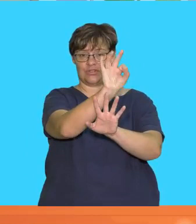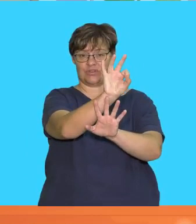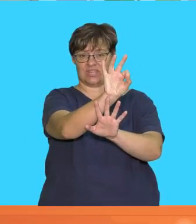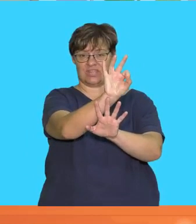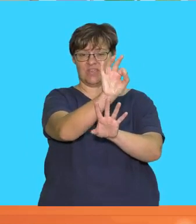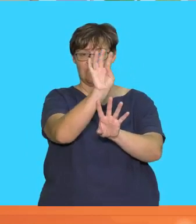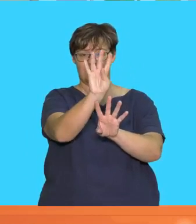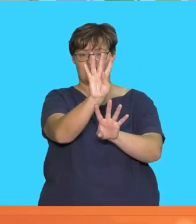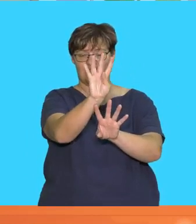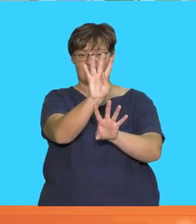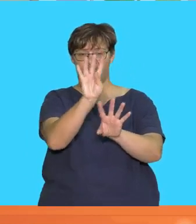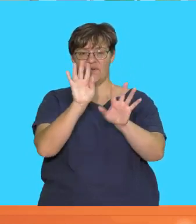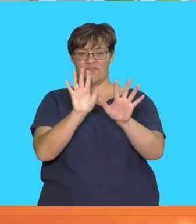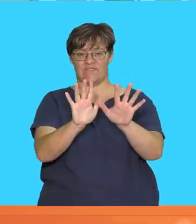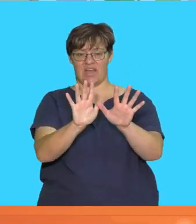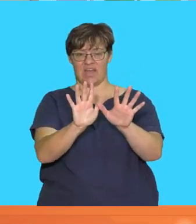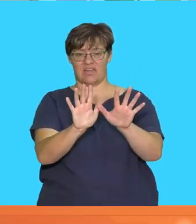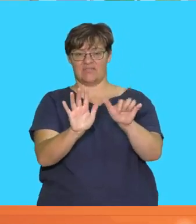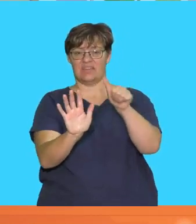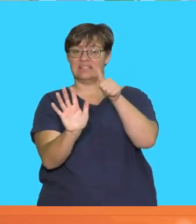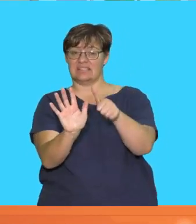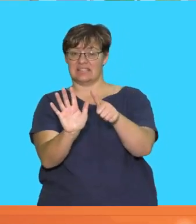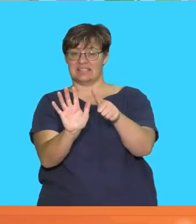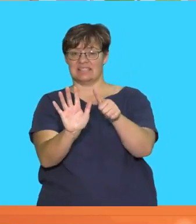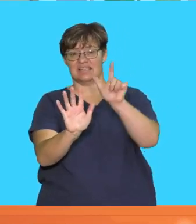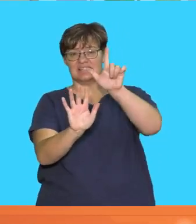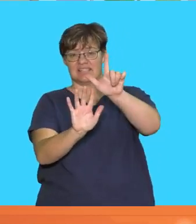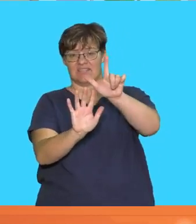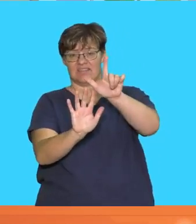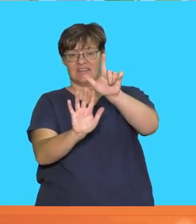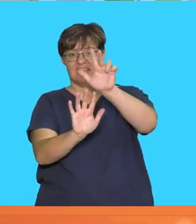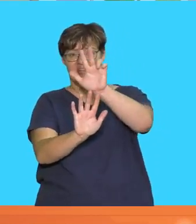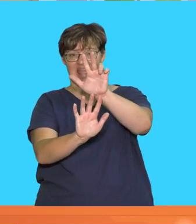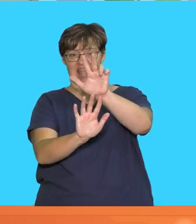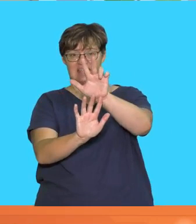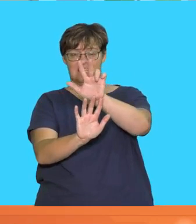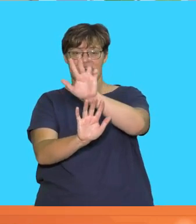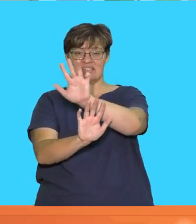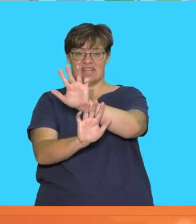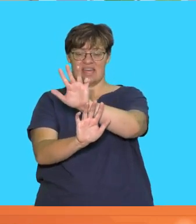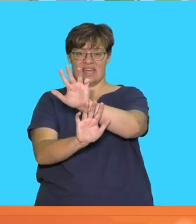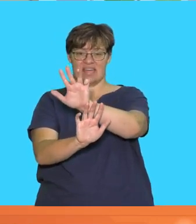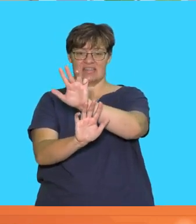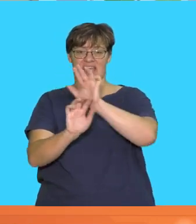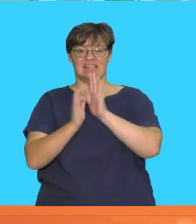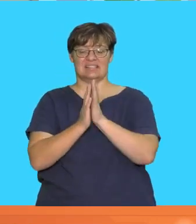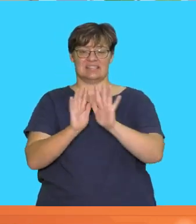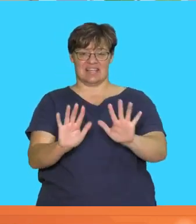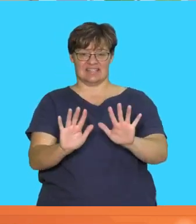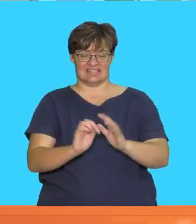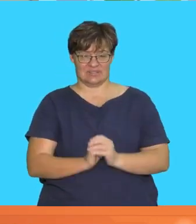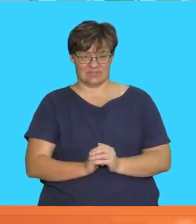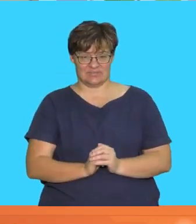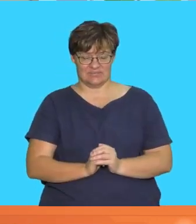three four five six seven eight nine